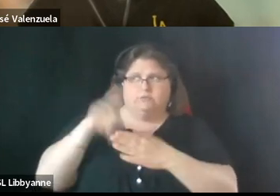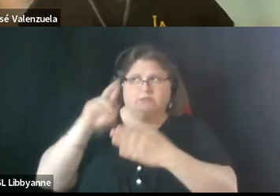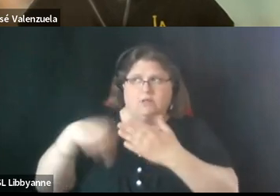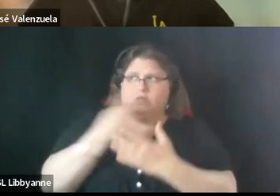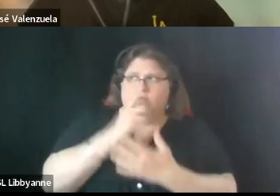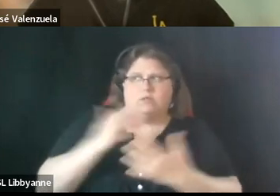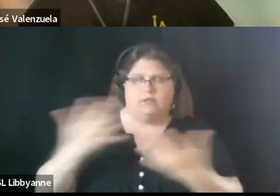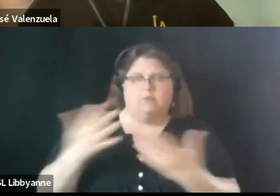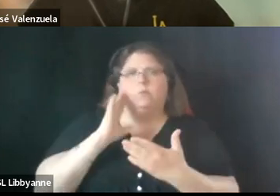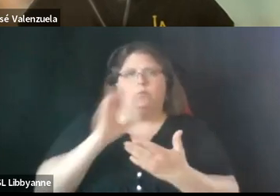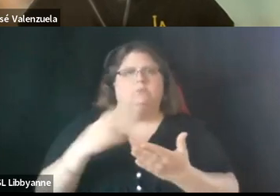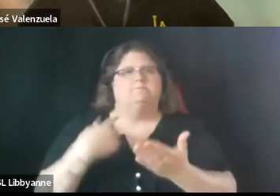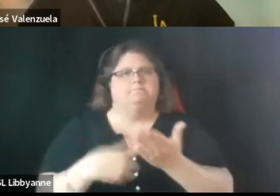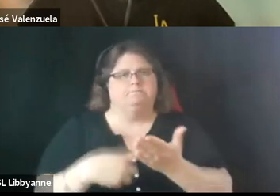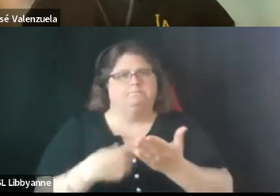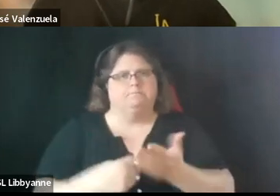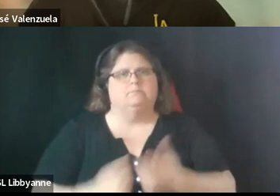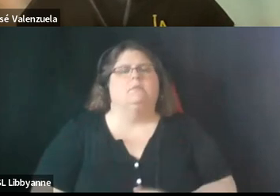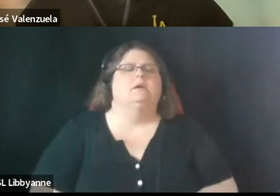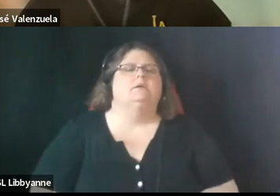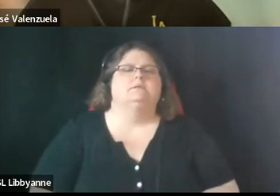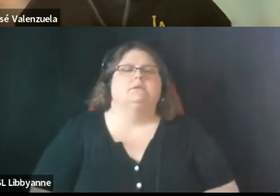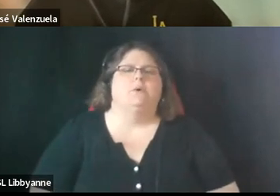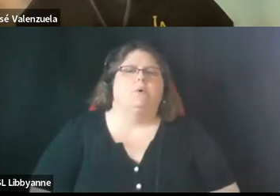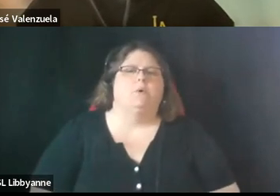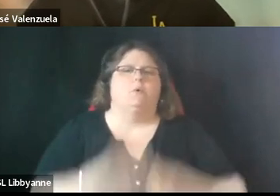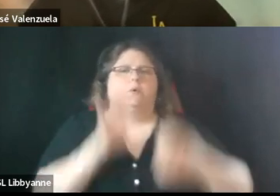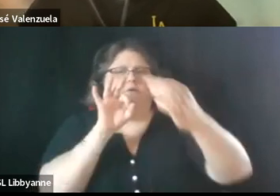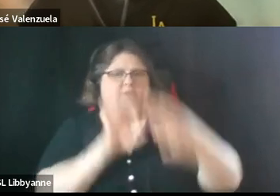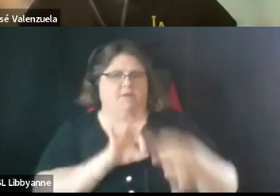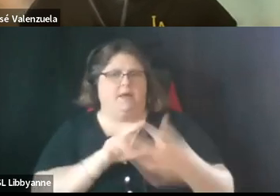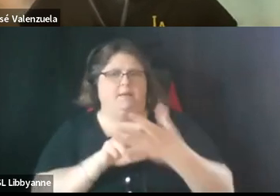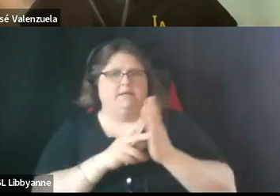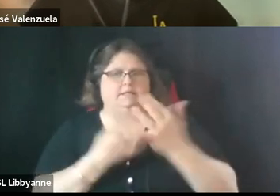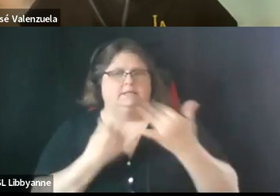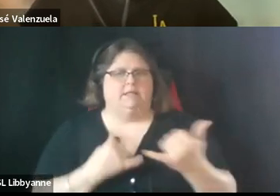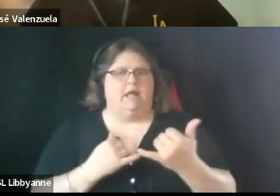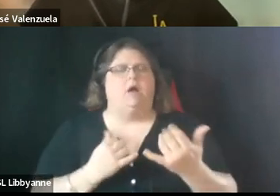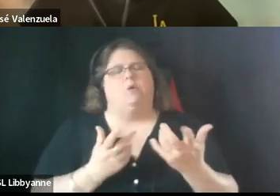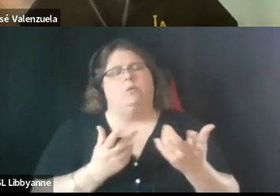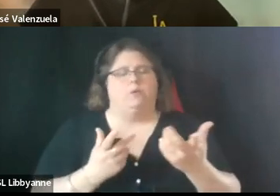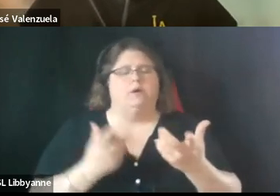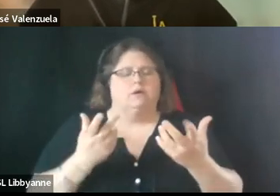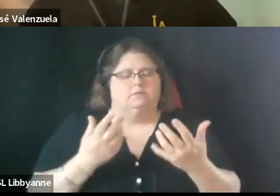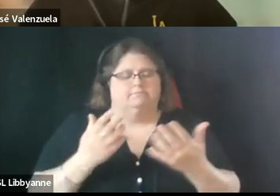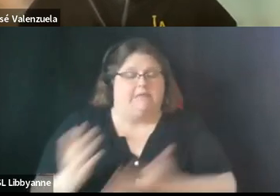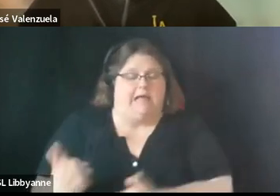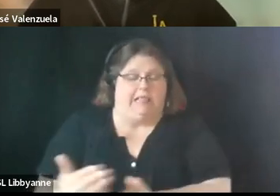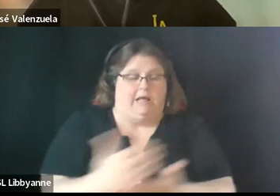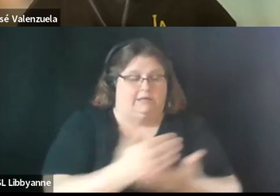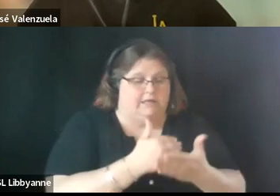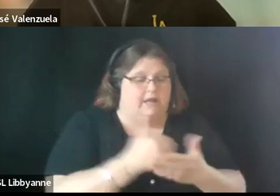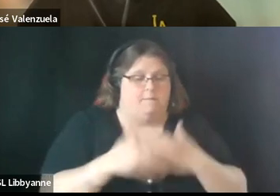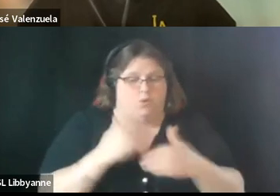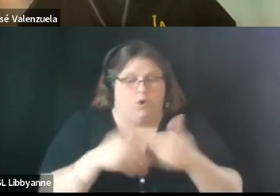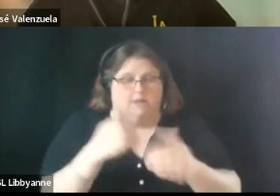um and using the feedback we are in the process of collecting and synthesizing all the feedback and looking for themes and as you